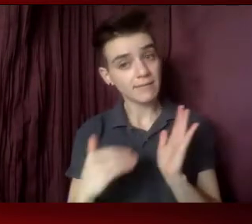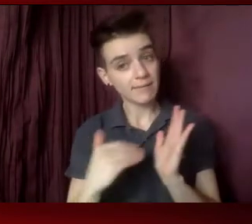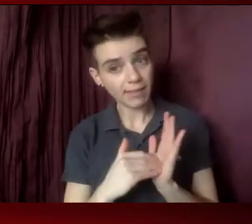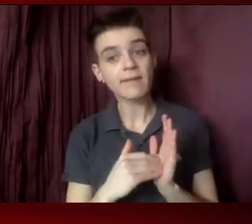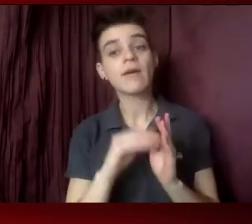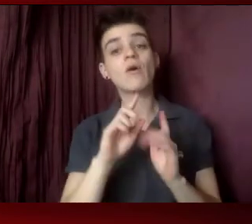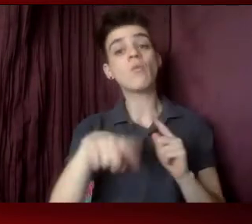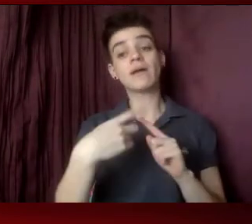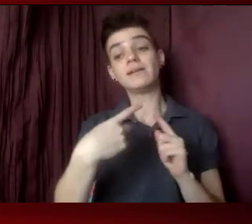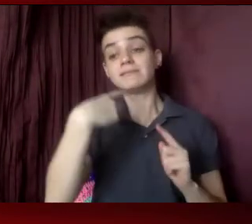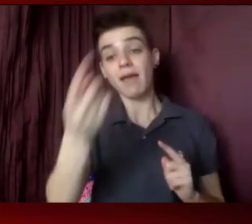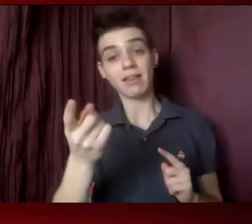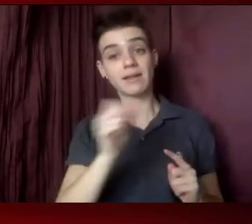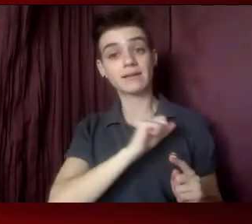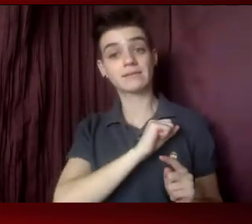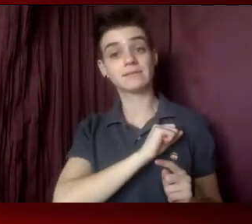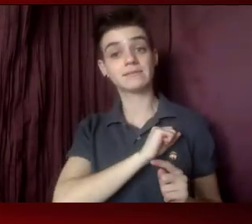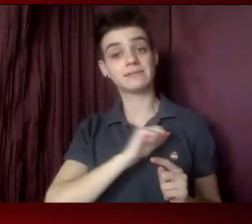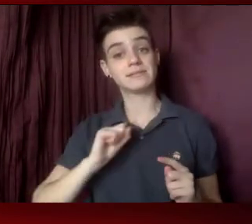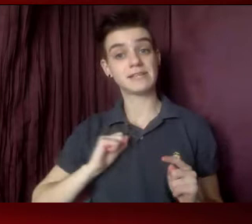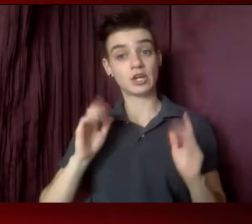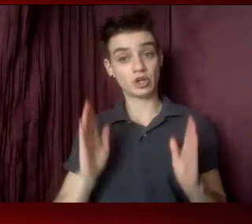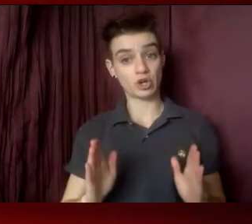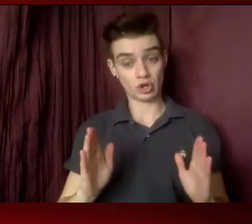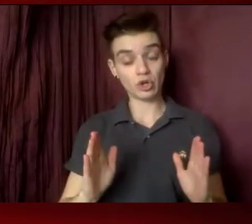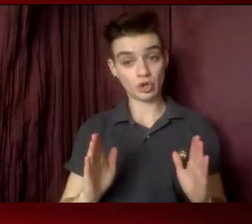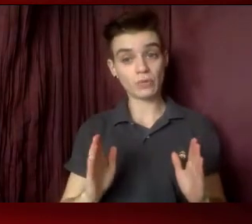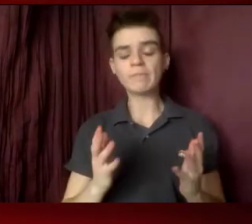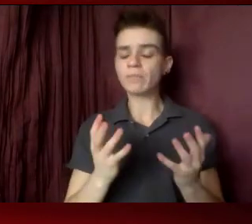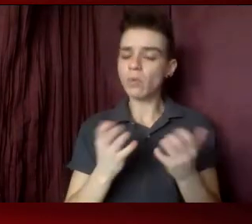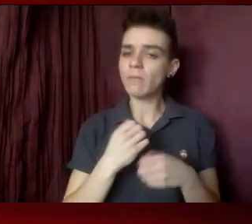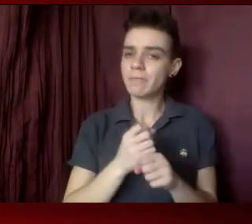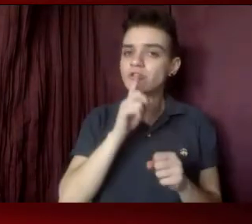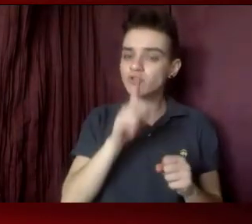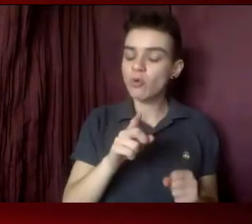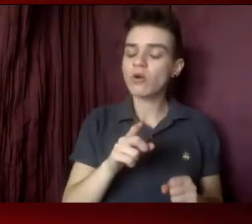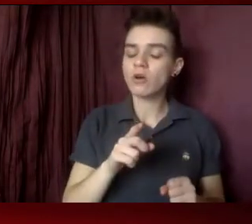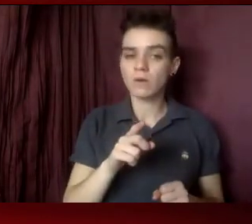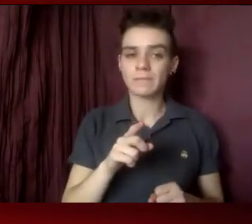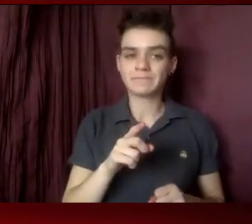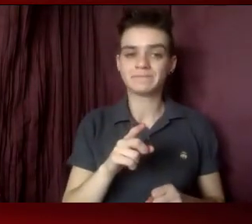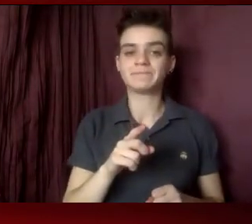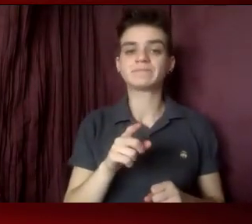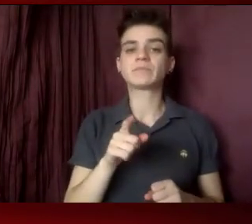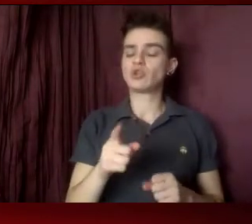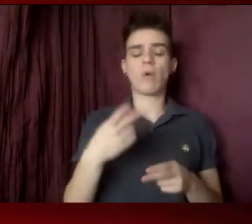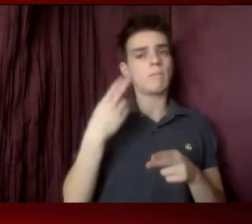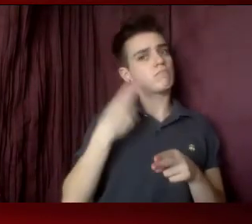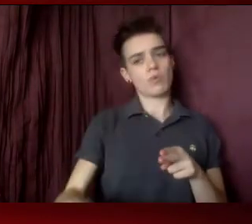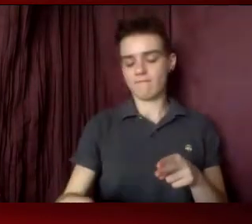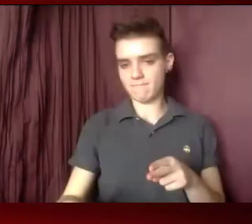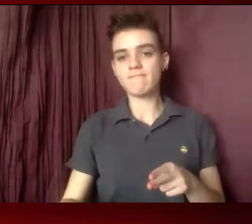your story to a senator, you want to make sure that you are very brief because